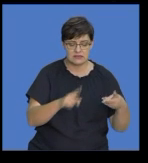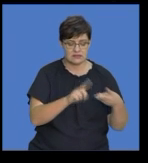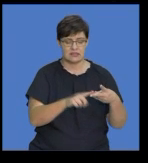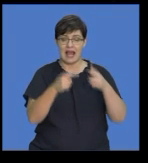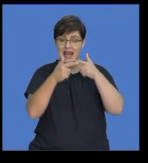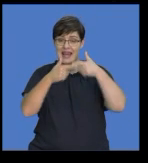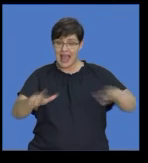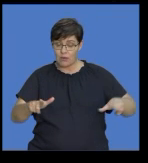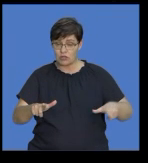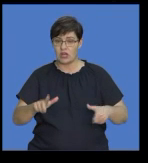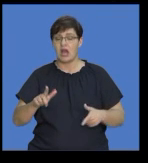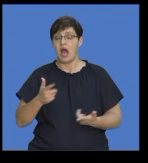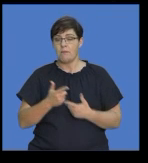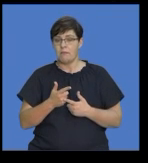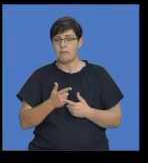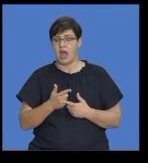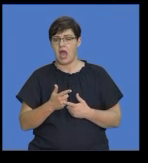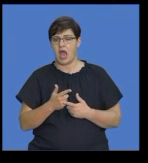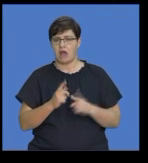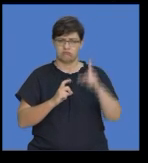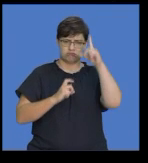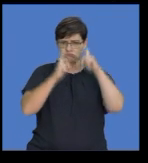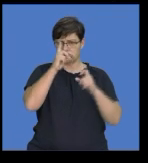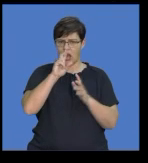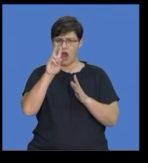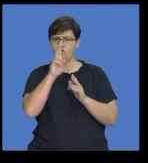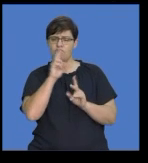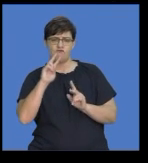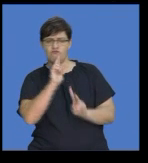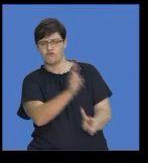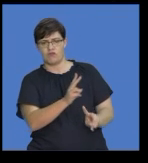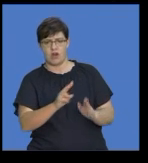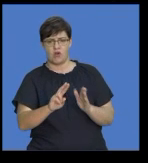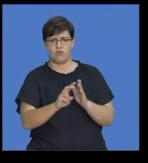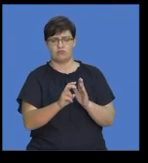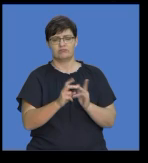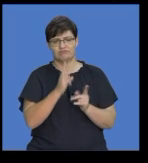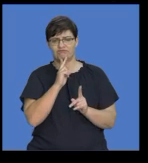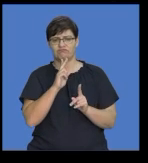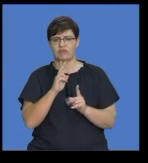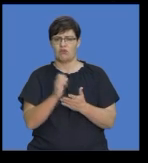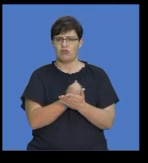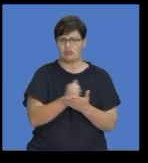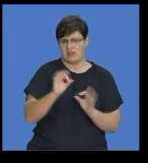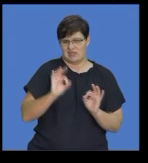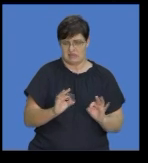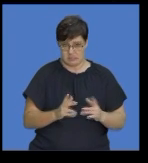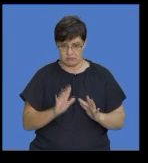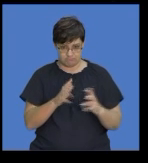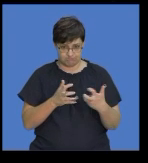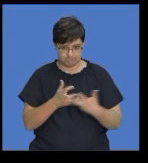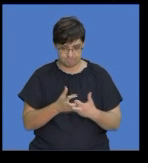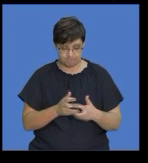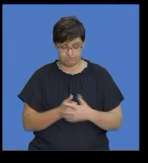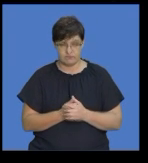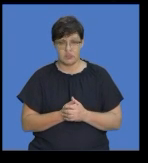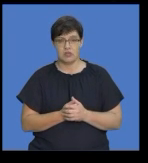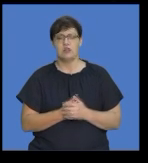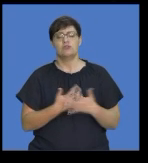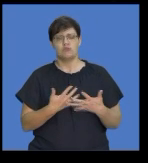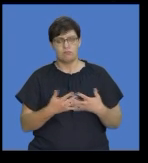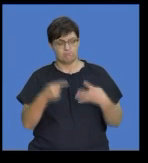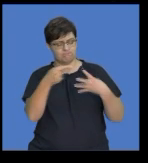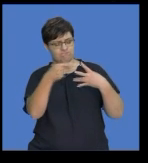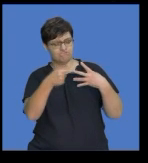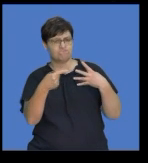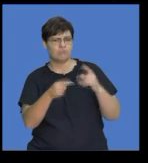language and register in this section. It's very, very important and we'll speak about that a little more now, okay? So, the